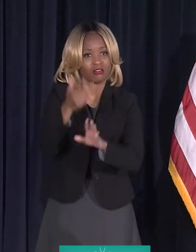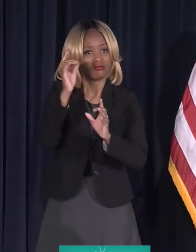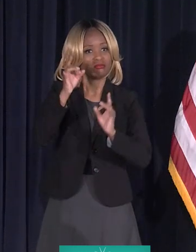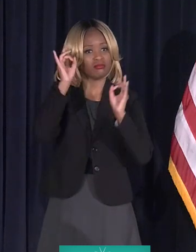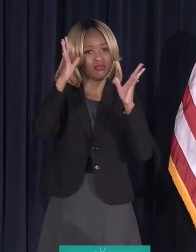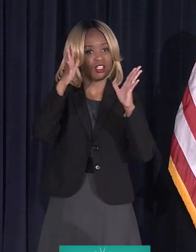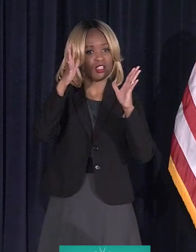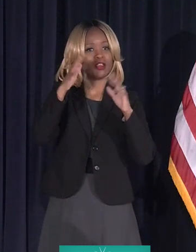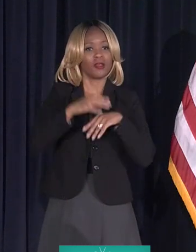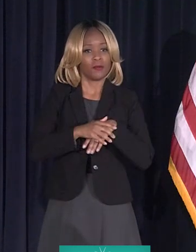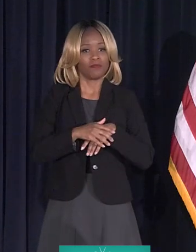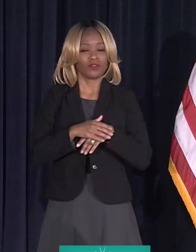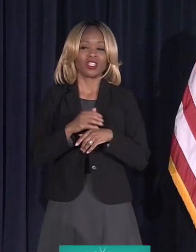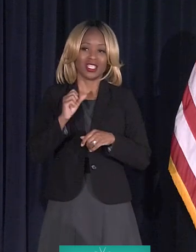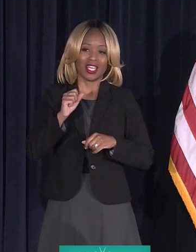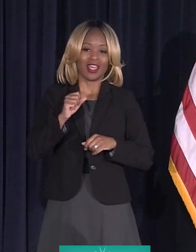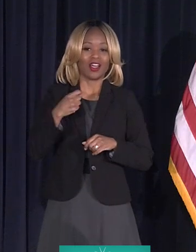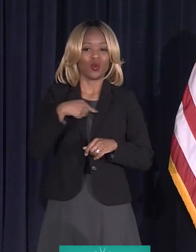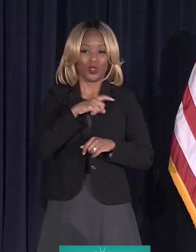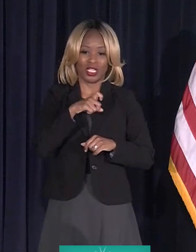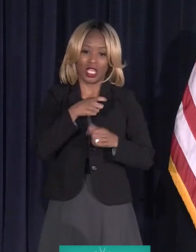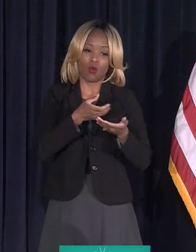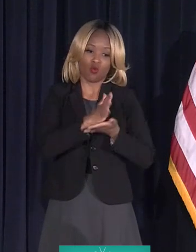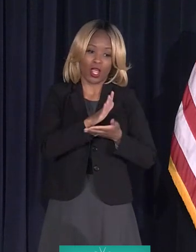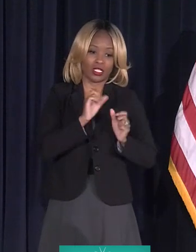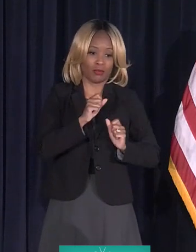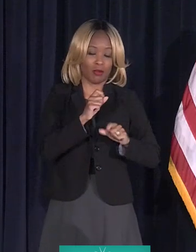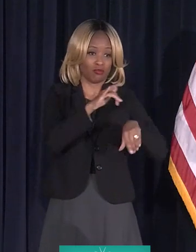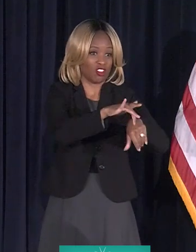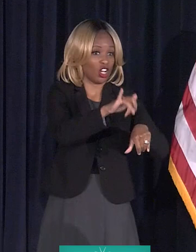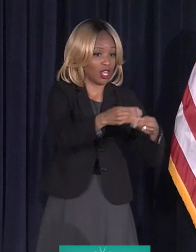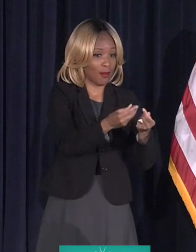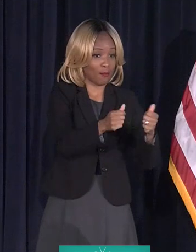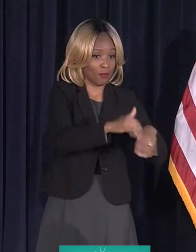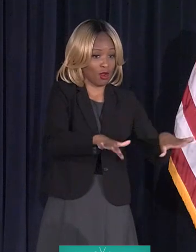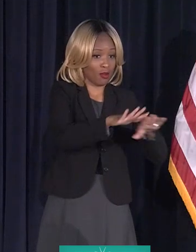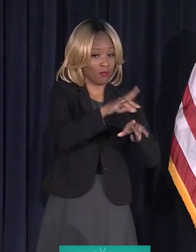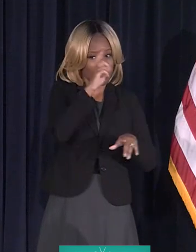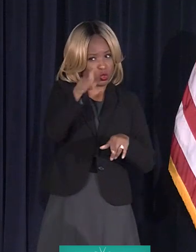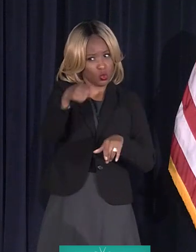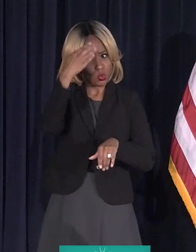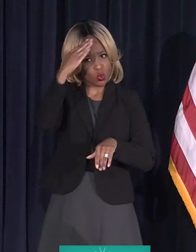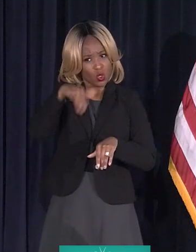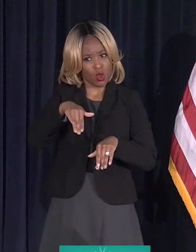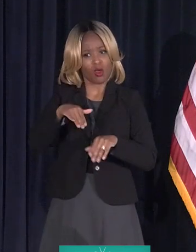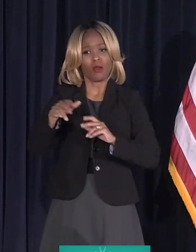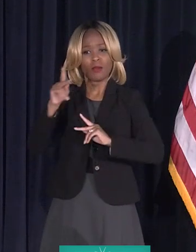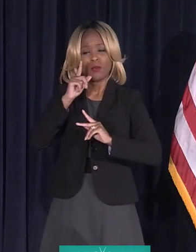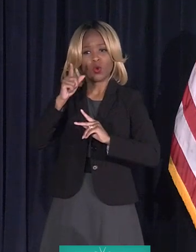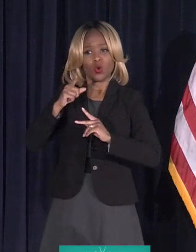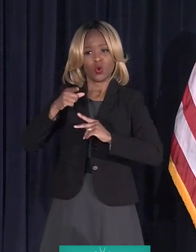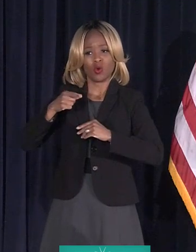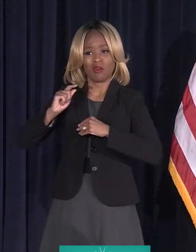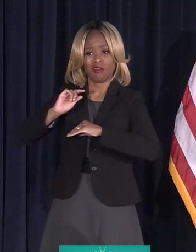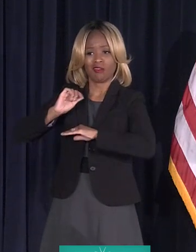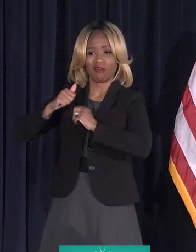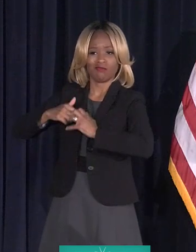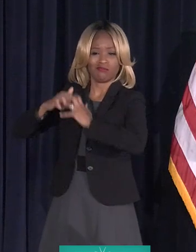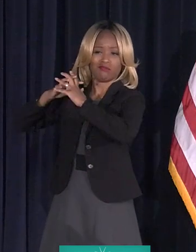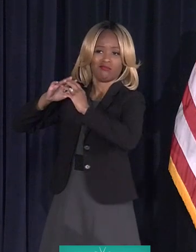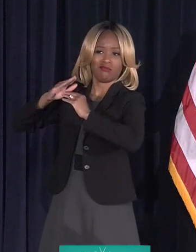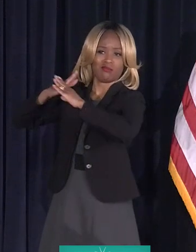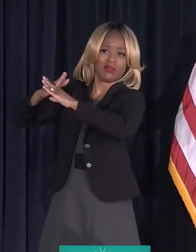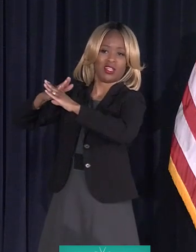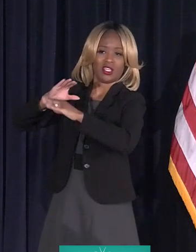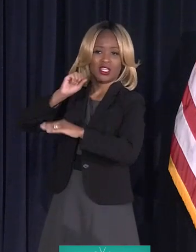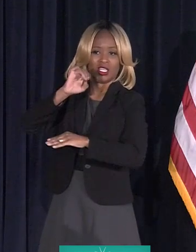the right to go on to that property. As you well know, if 90% of the people construct a seawall, it doesn't do the neighborhood any good. We have to